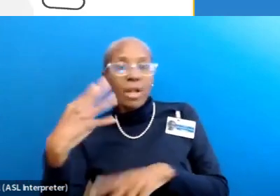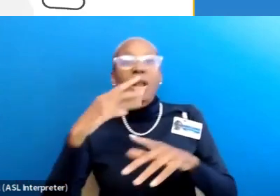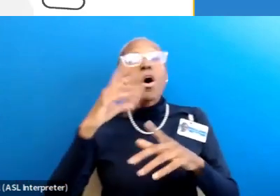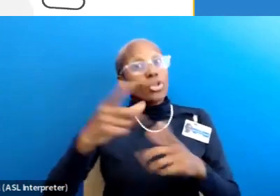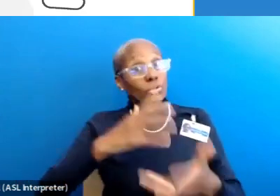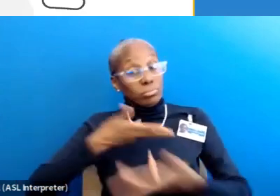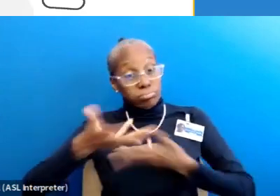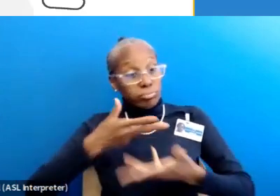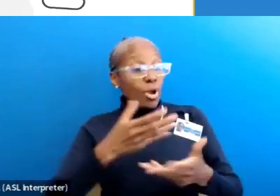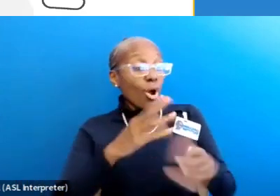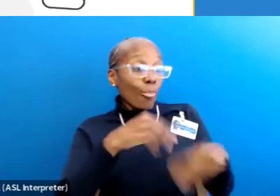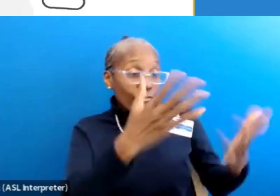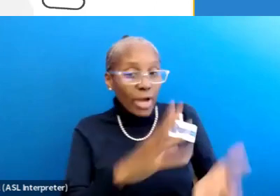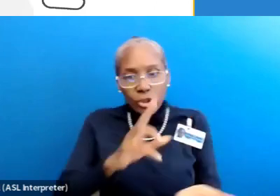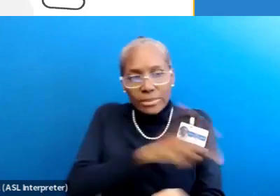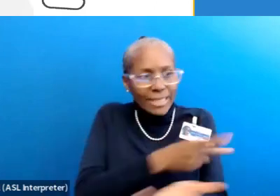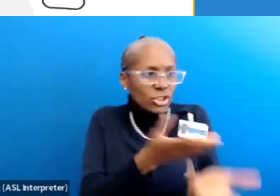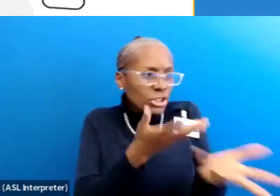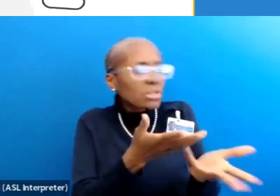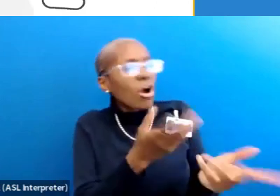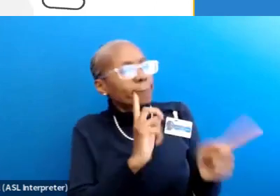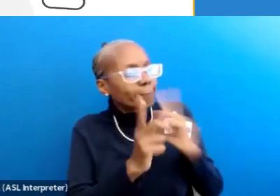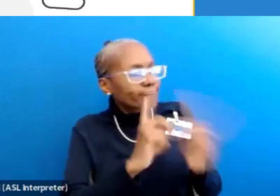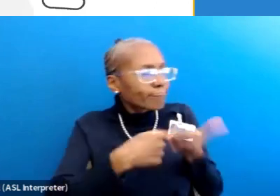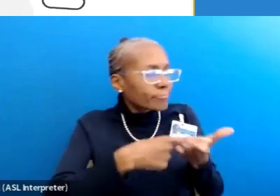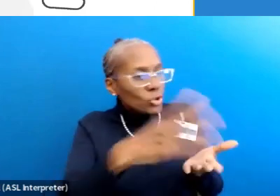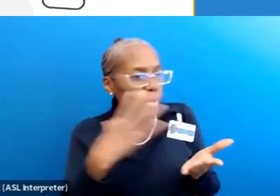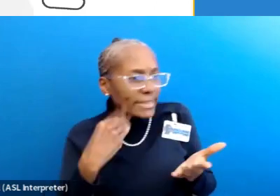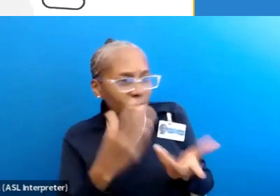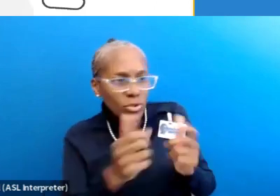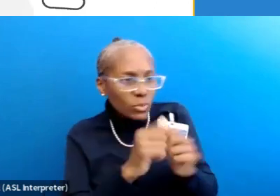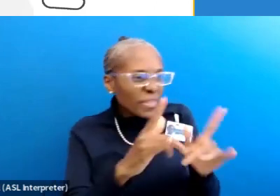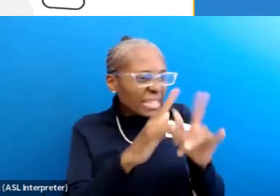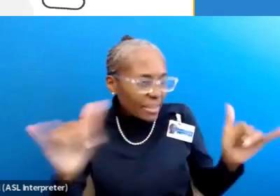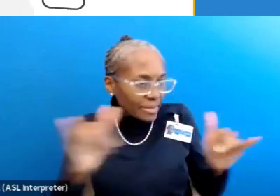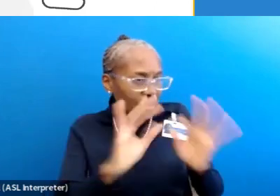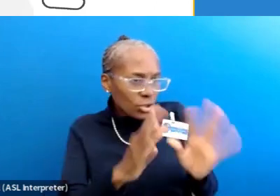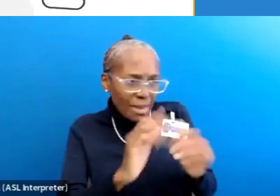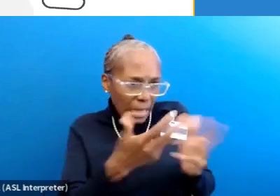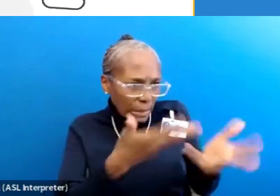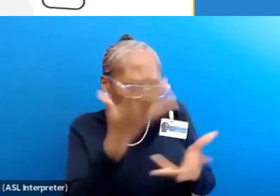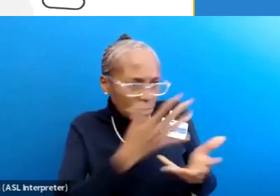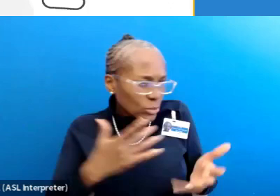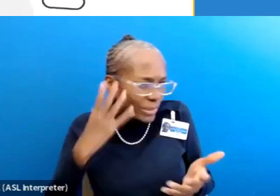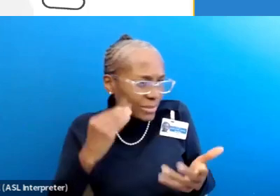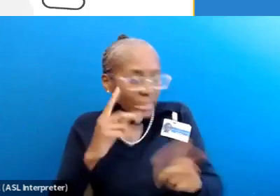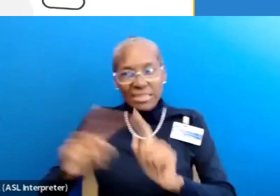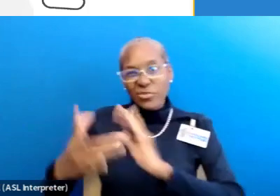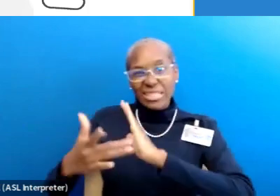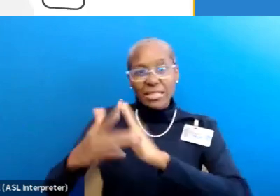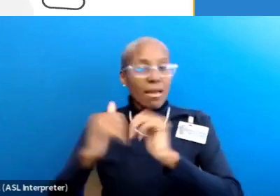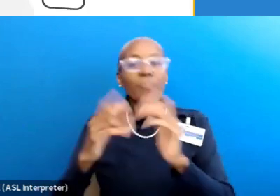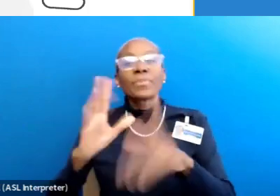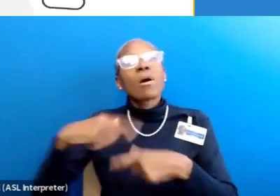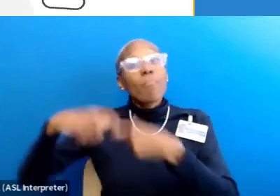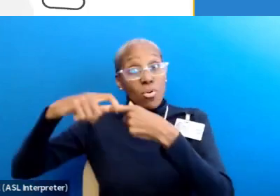engaging providers and patients in meaningful dialogue about their experiences with this modality and with the different technologies? And I want